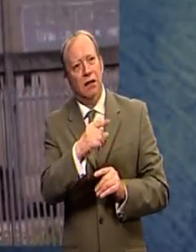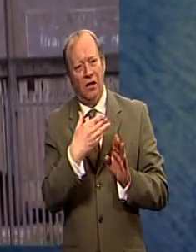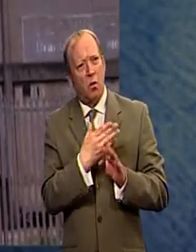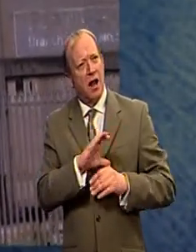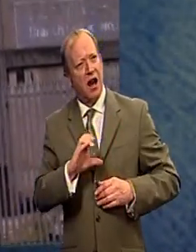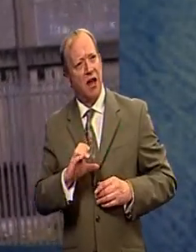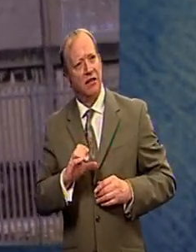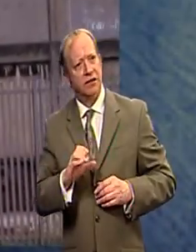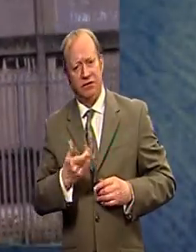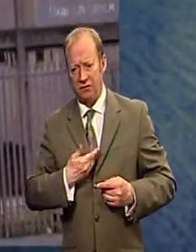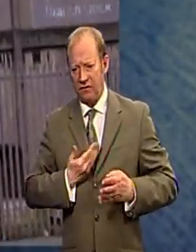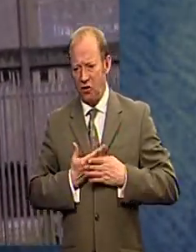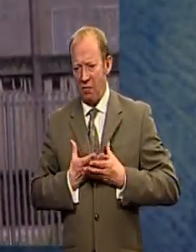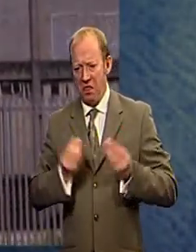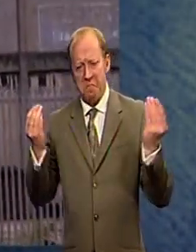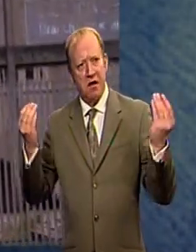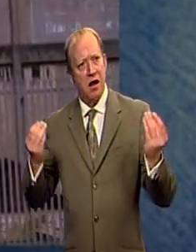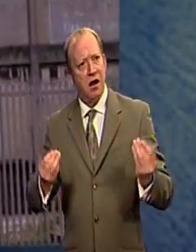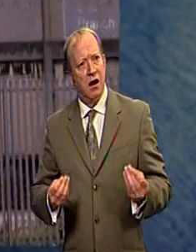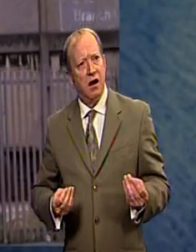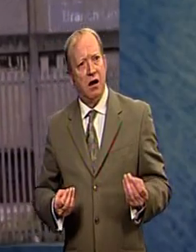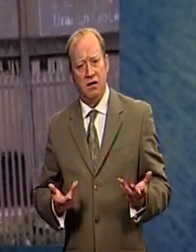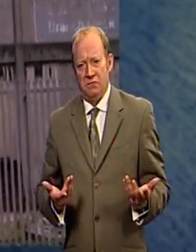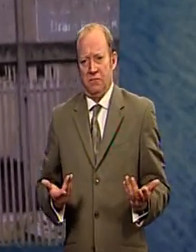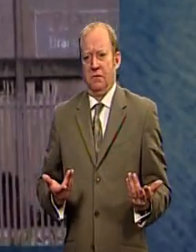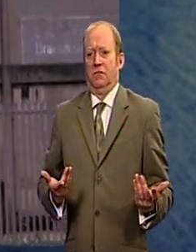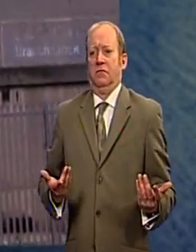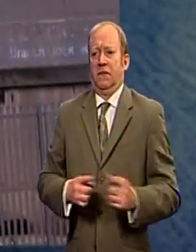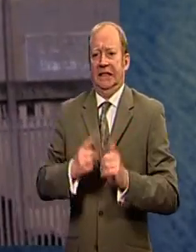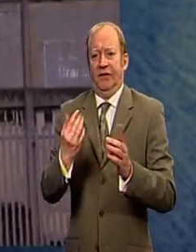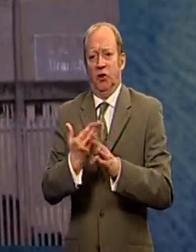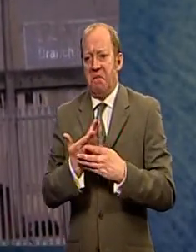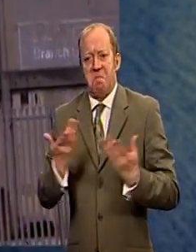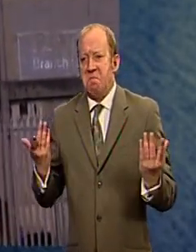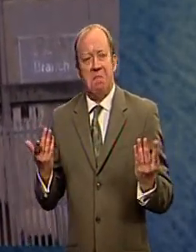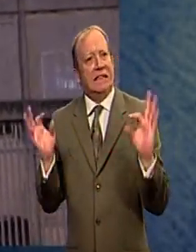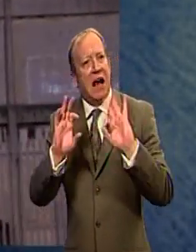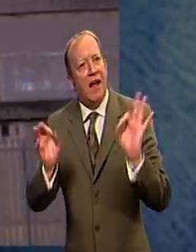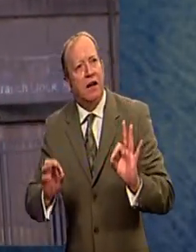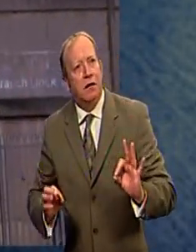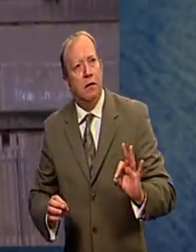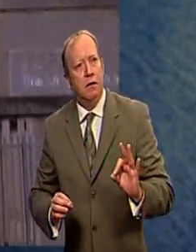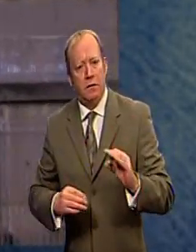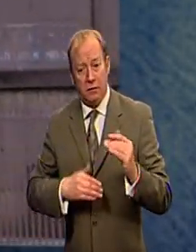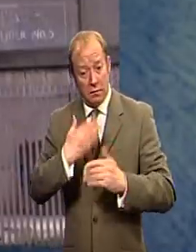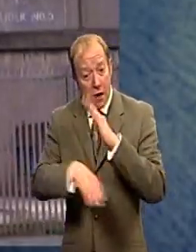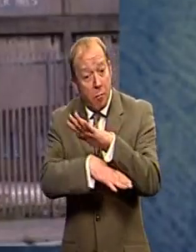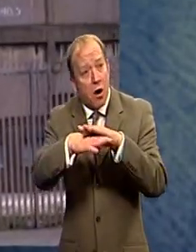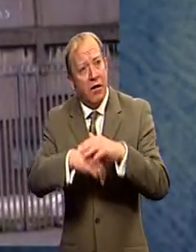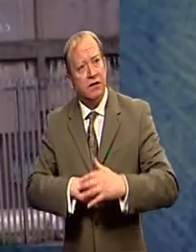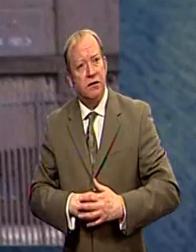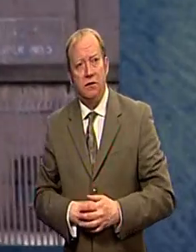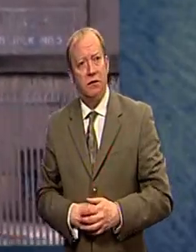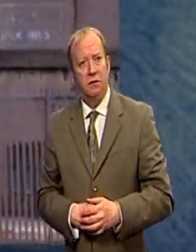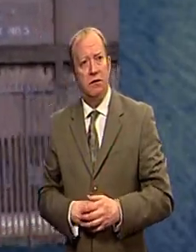your job, your livelihood, and not much prospects of anything else, it isn't progress, is it? You've taken a